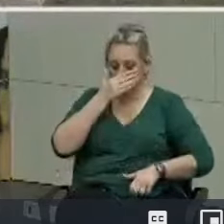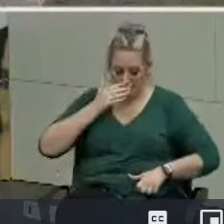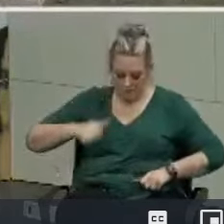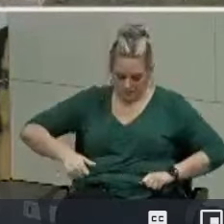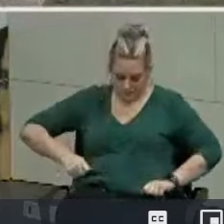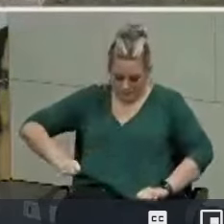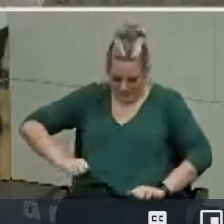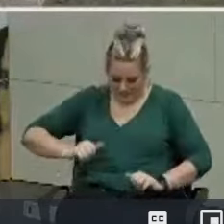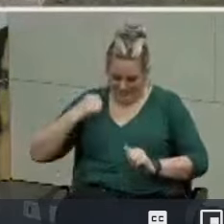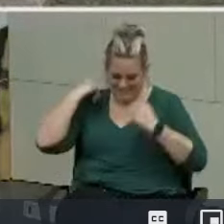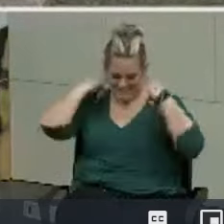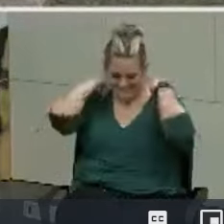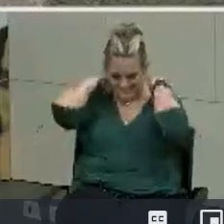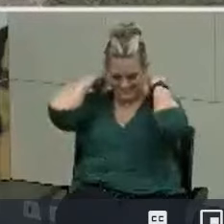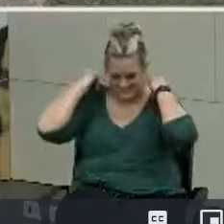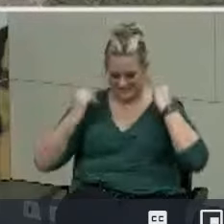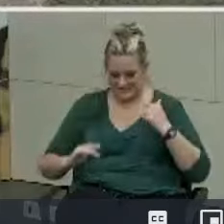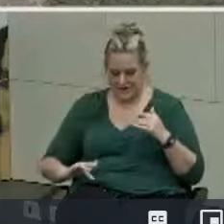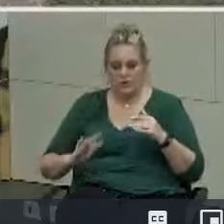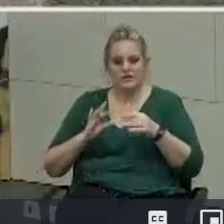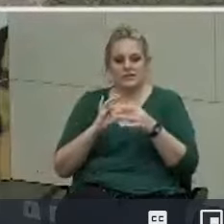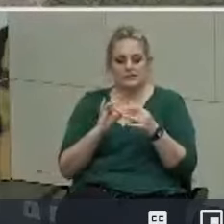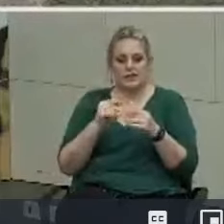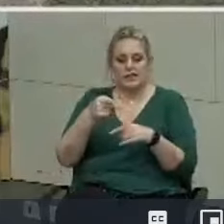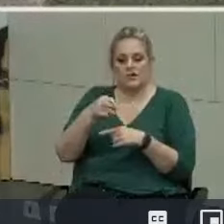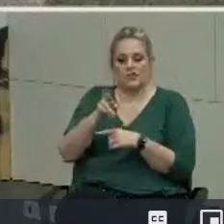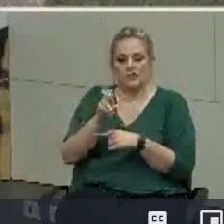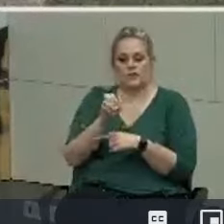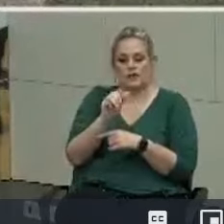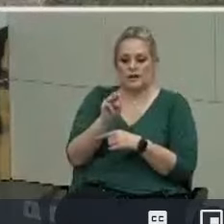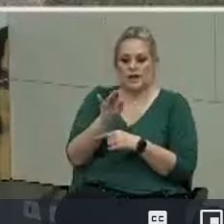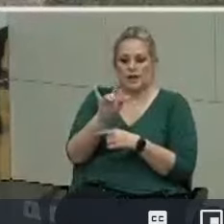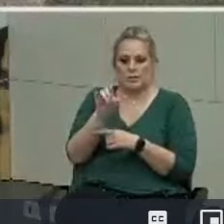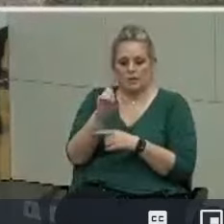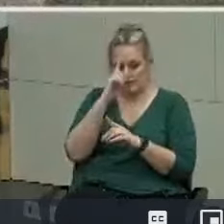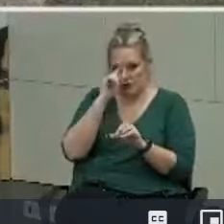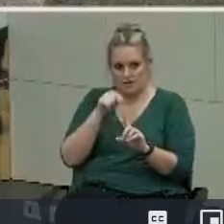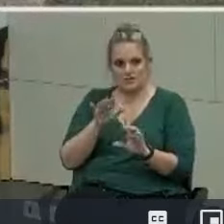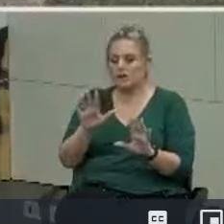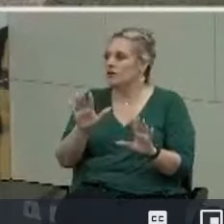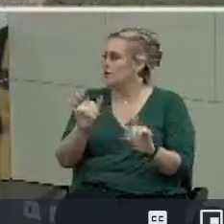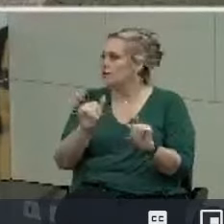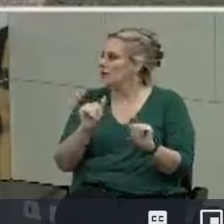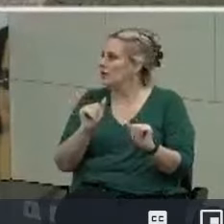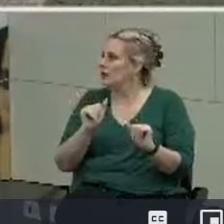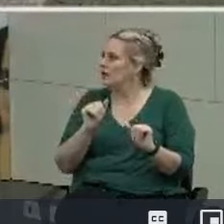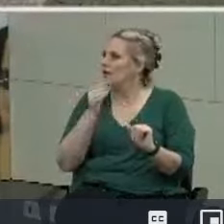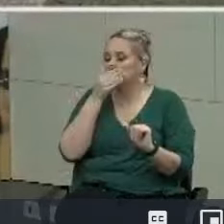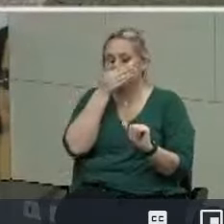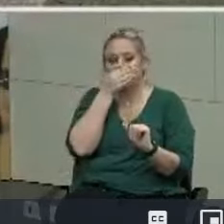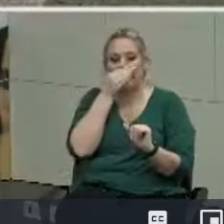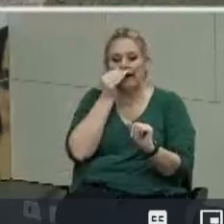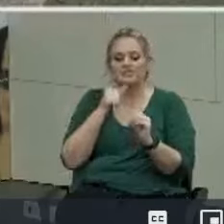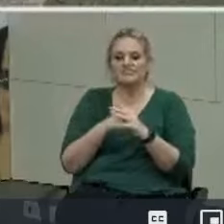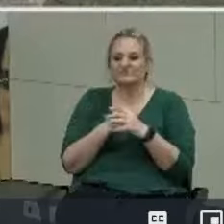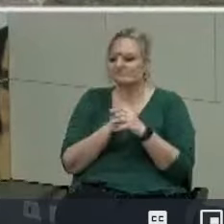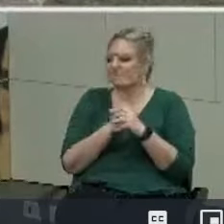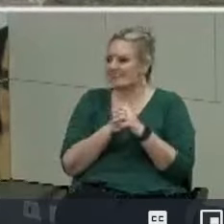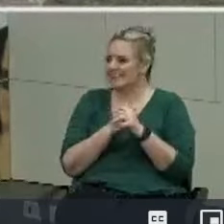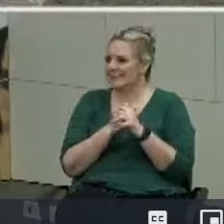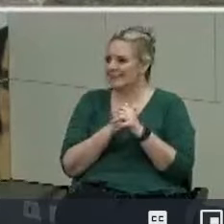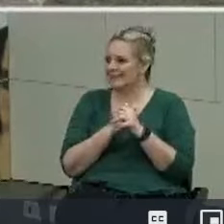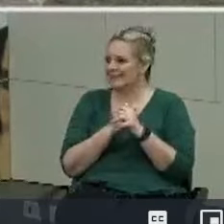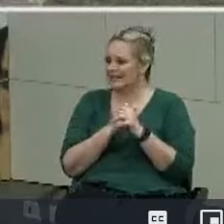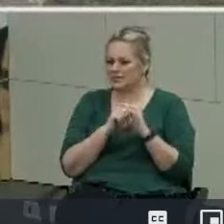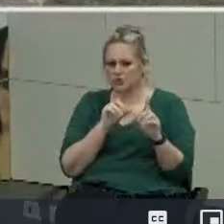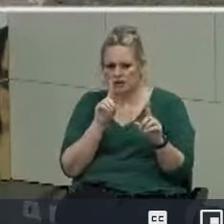i'll state the the preamble for this hold on we don't have it yeah there you go um do we need do we need to